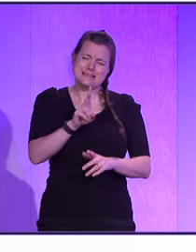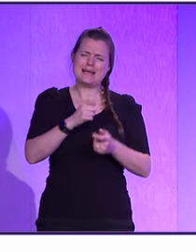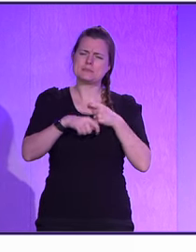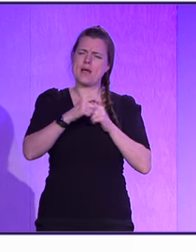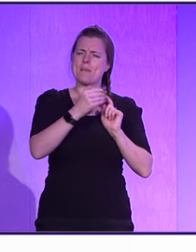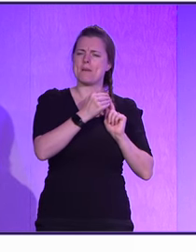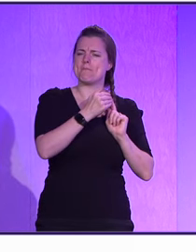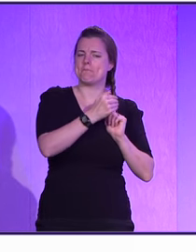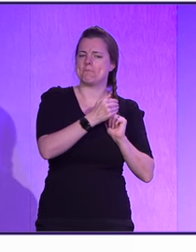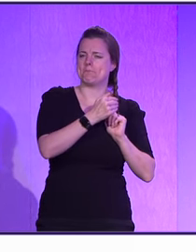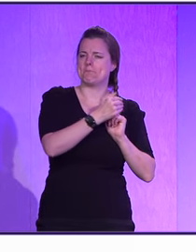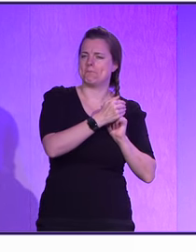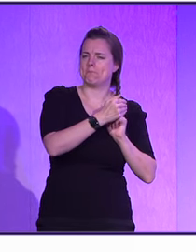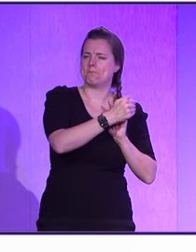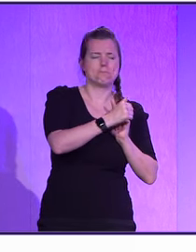slowly to the right.